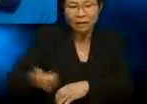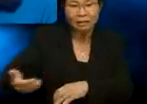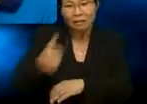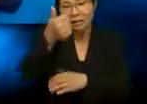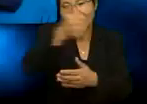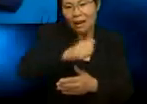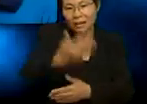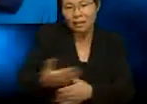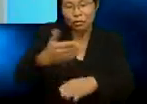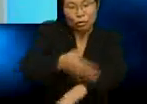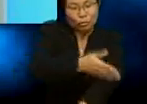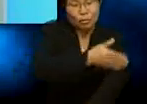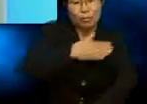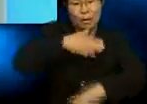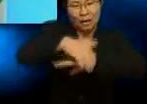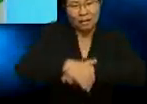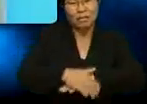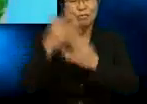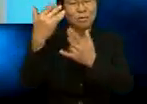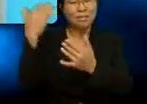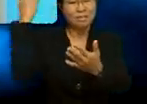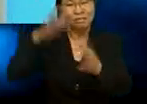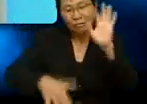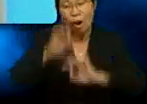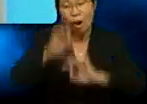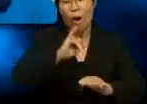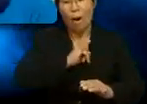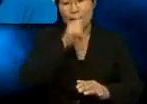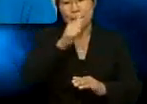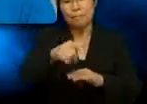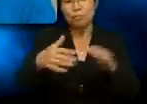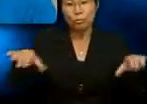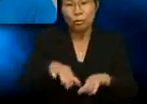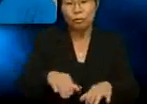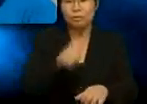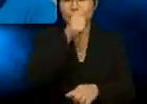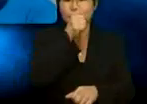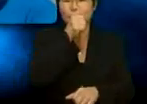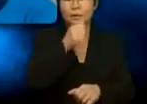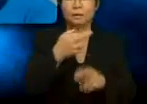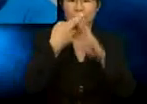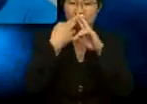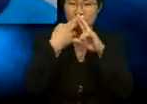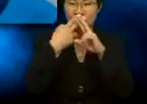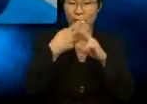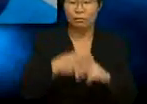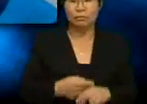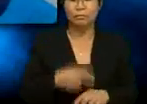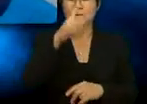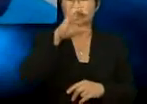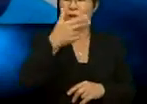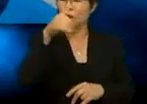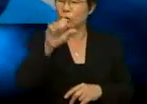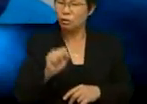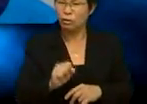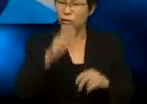they find out what I've been doing. Our little secret for now. Uh, yes. Um, Chaos, do I make